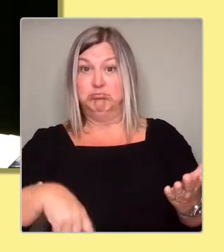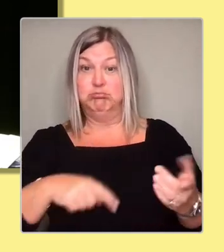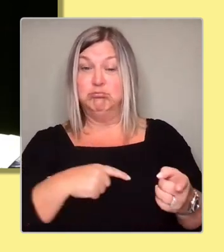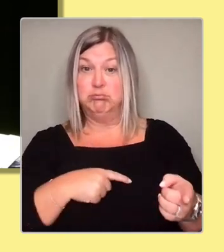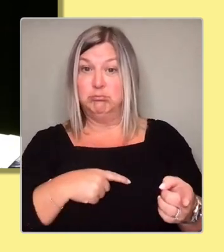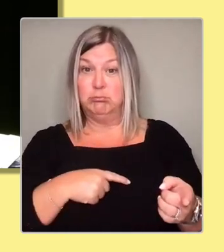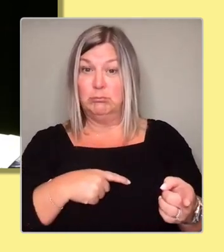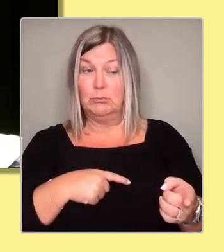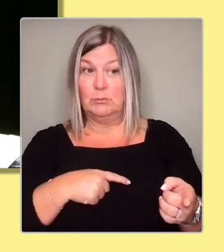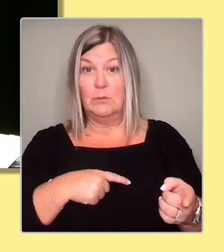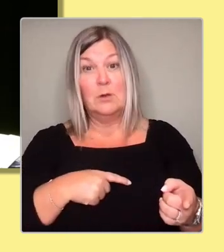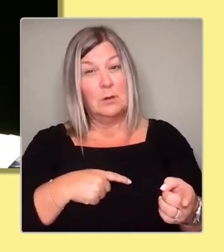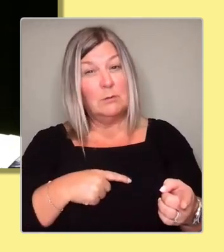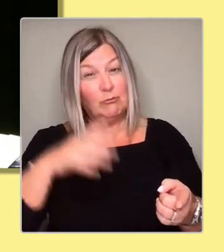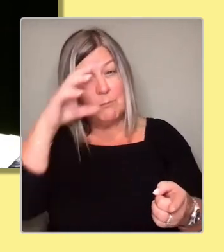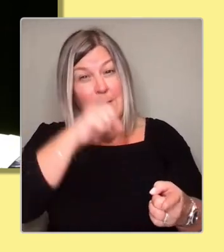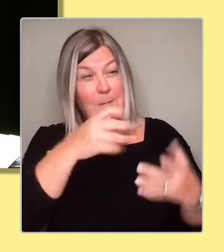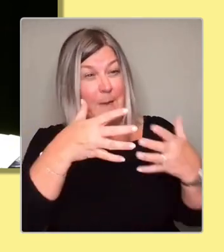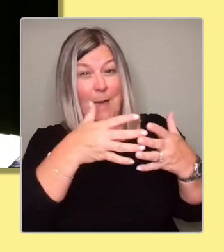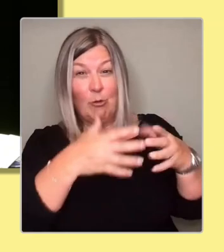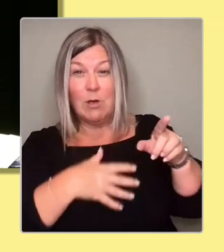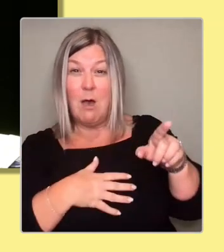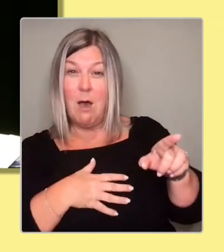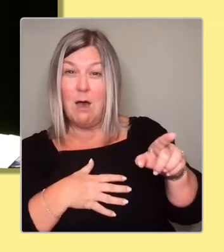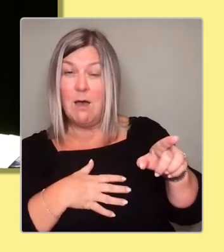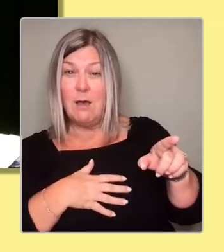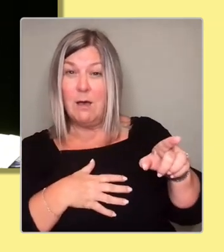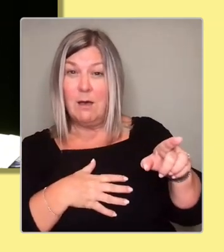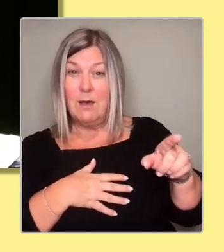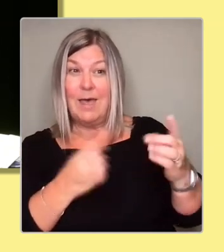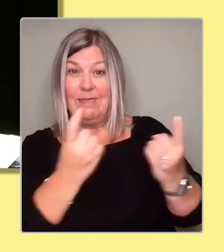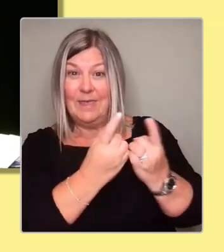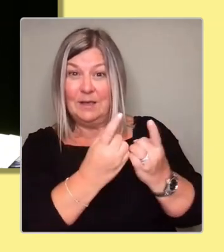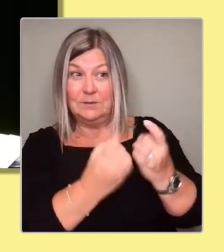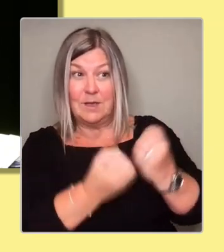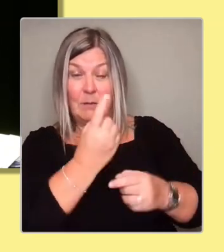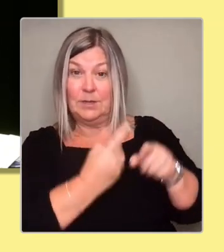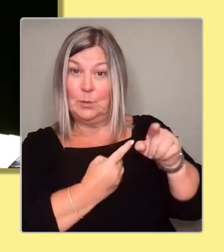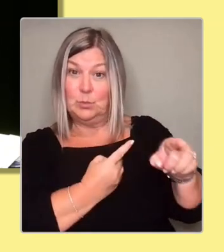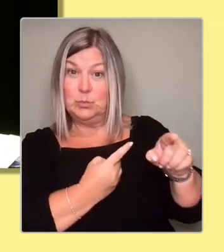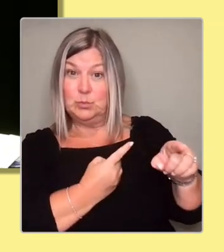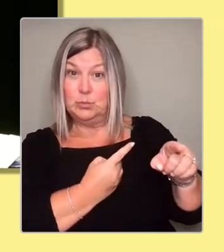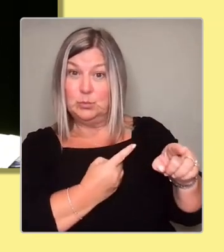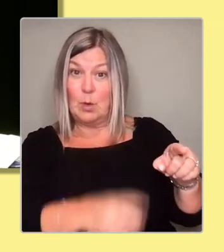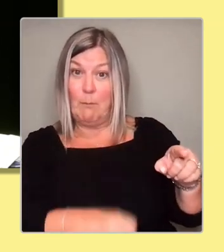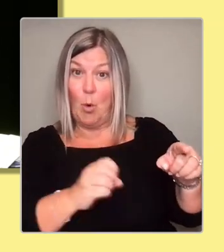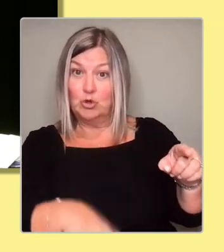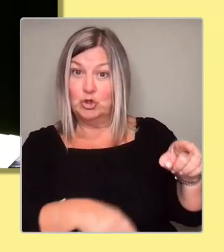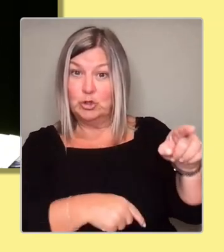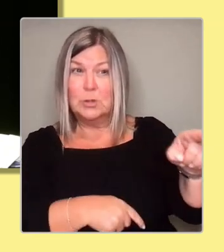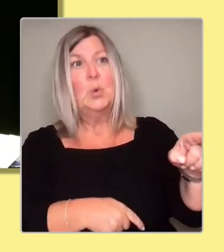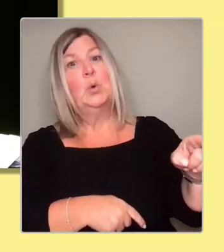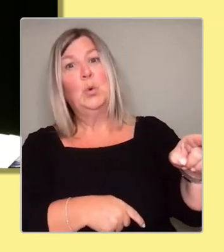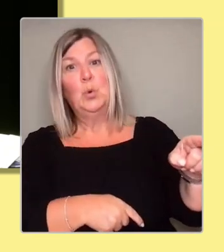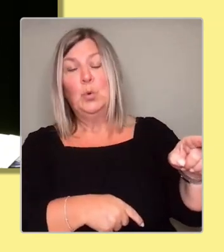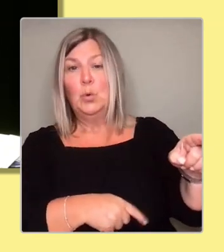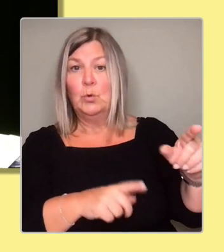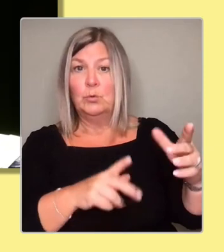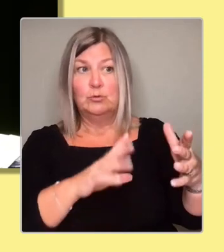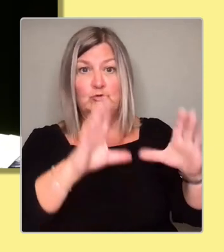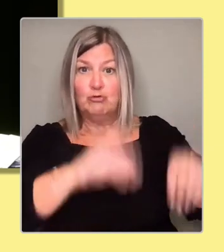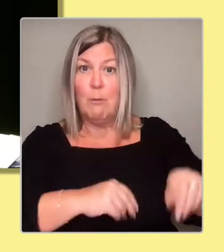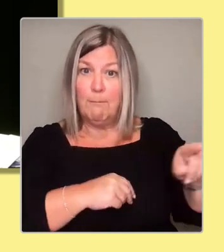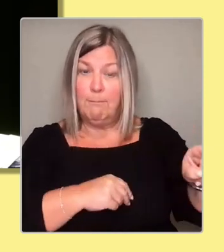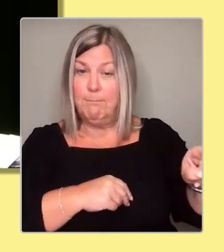living in a time when there's culture war after culture war, wedge issue after wedge issue being brought forward. If anybody thinks